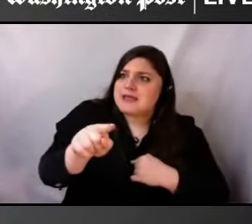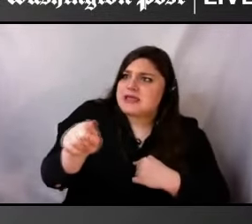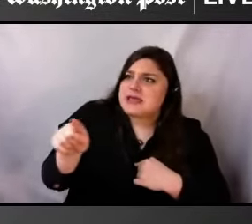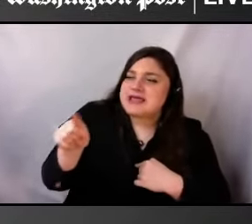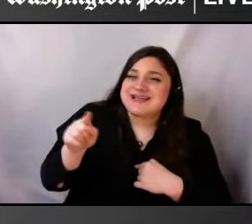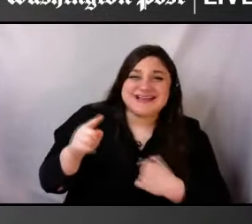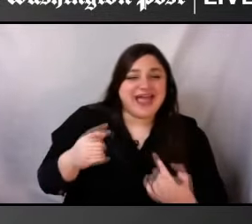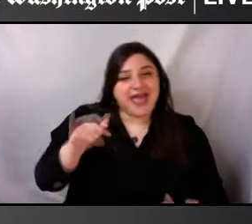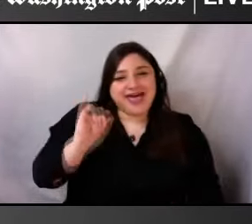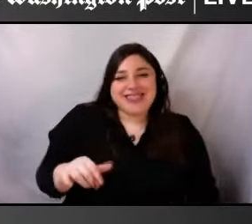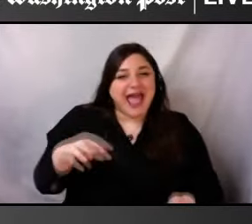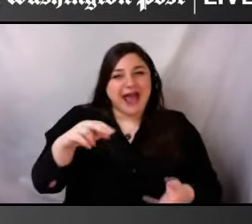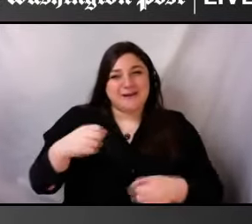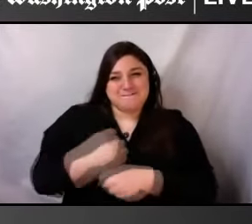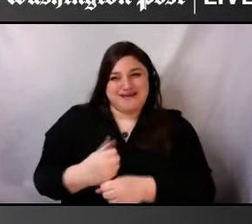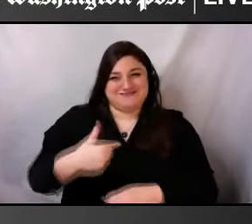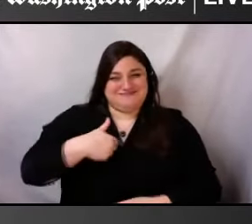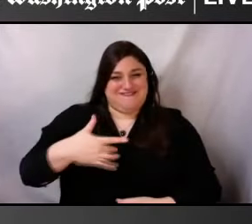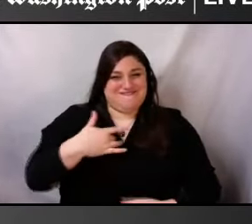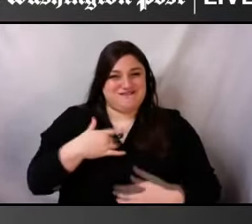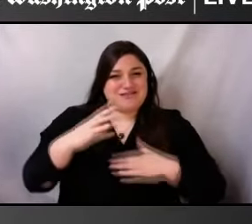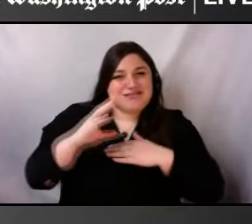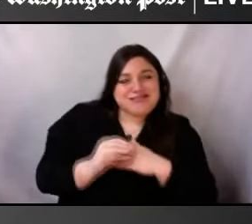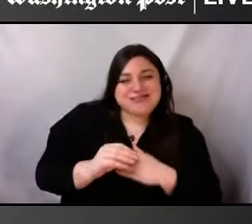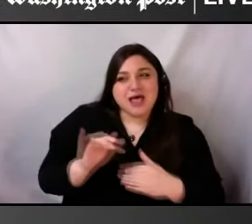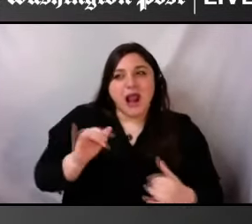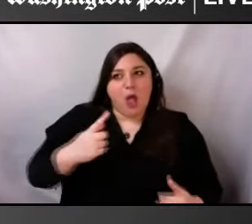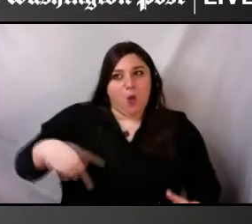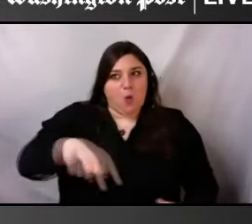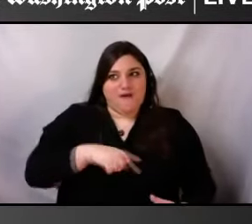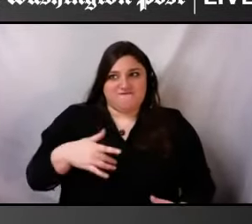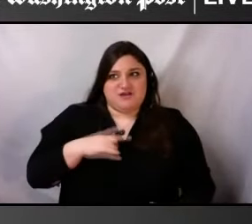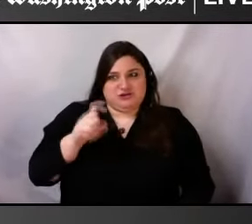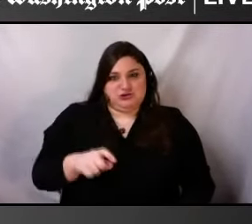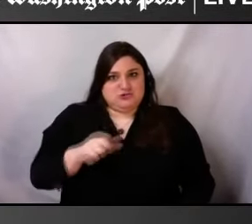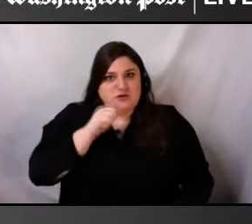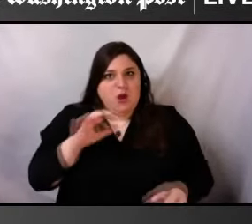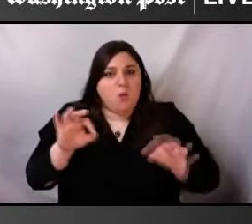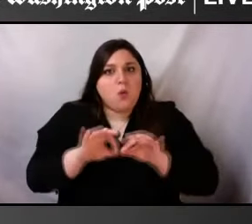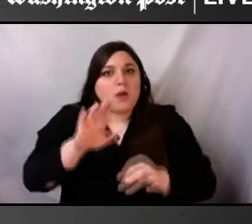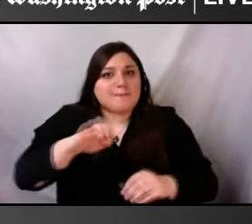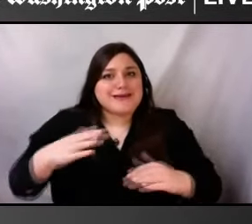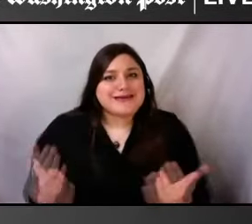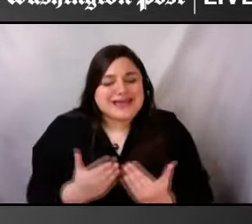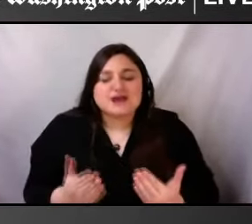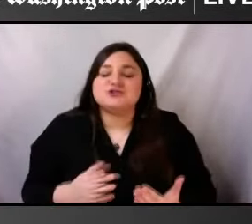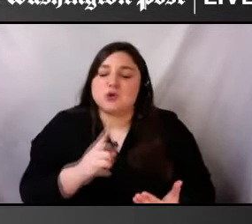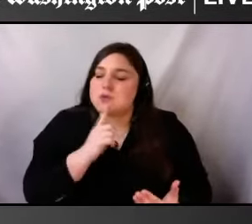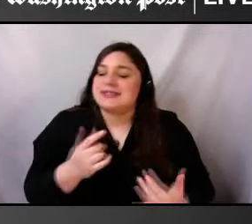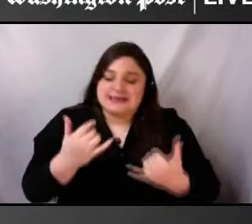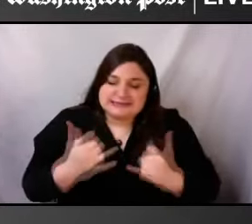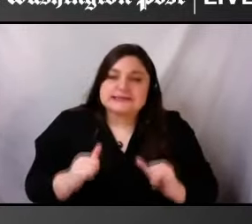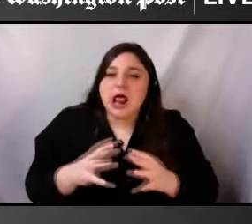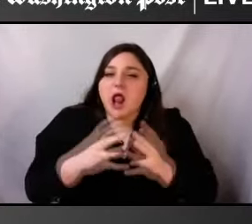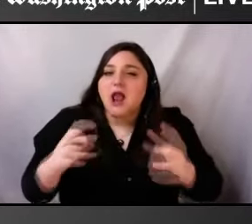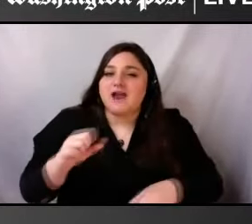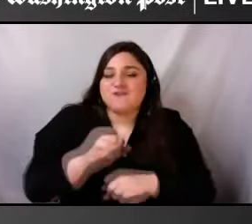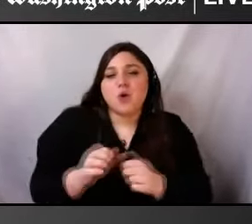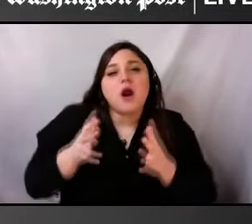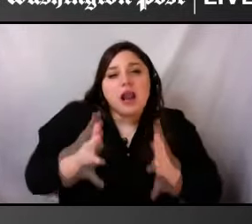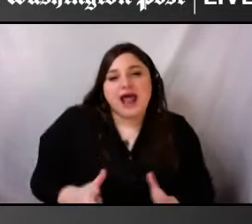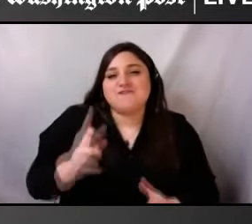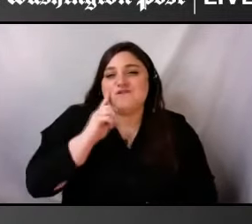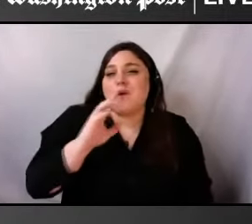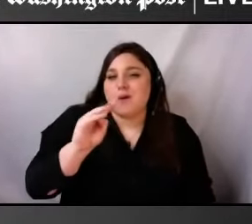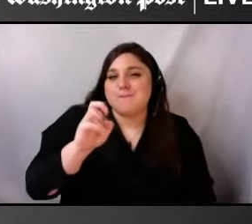worthy, that we're not valuable, that we shouldn't be here. And so there's so much more that needs to be done when it comes to media representation. But